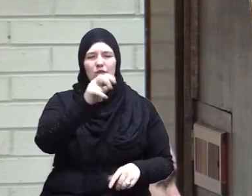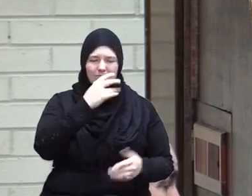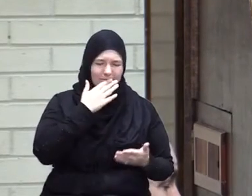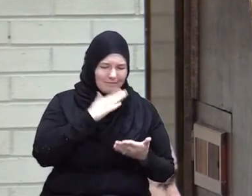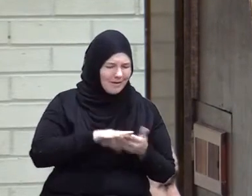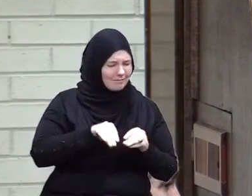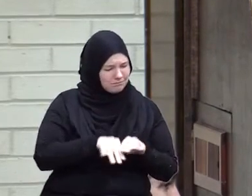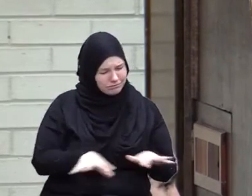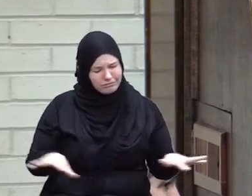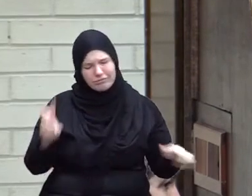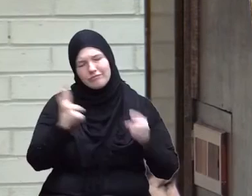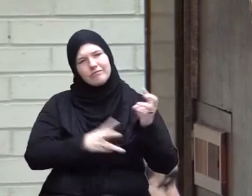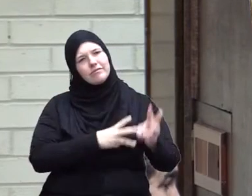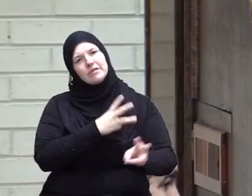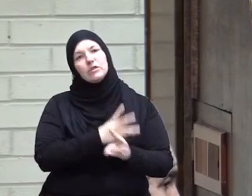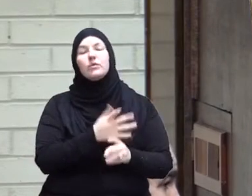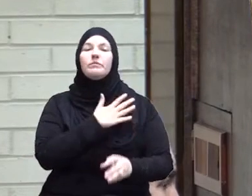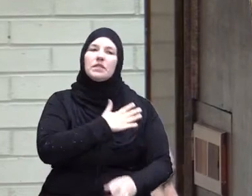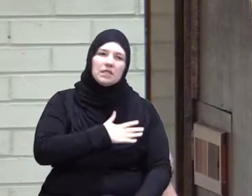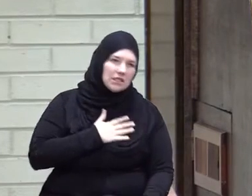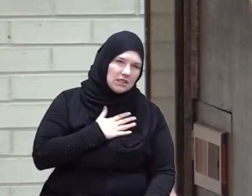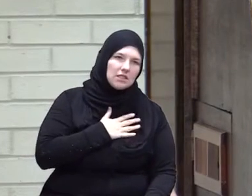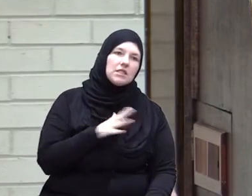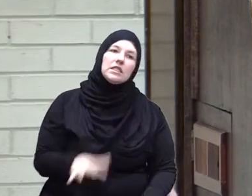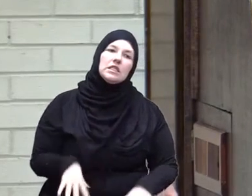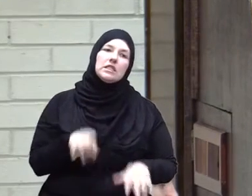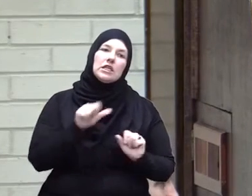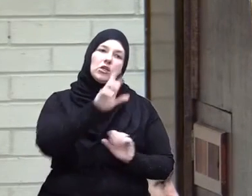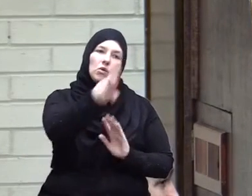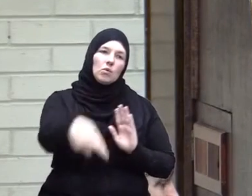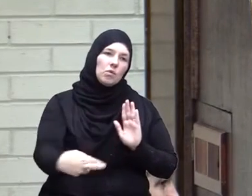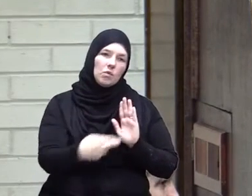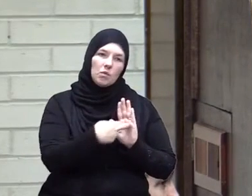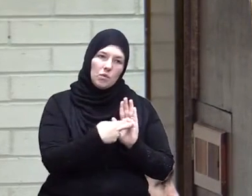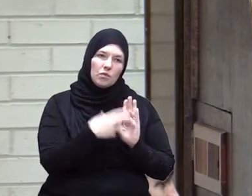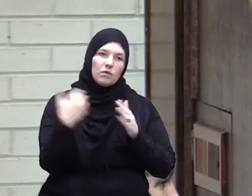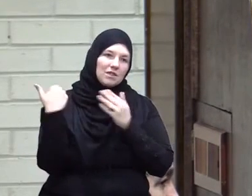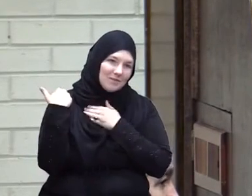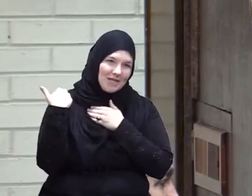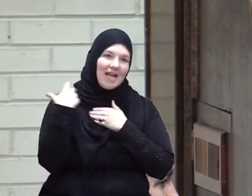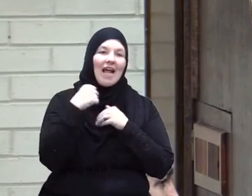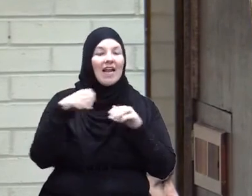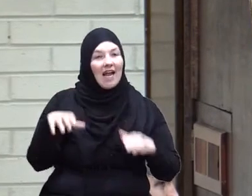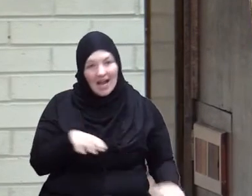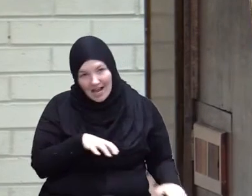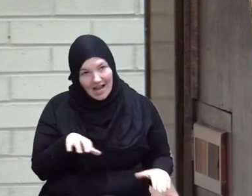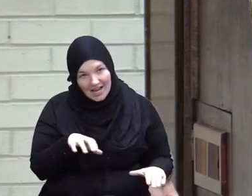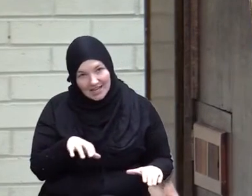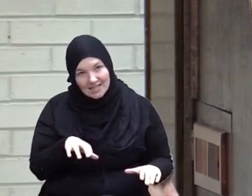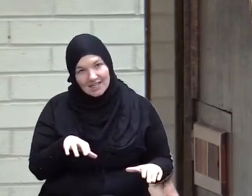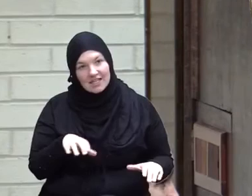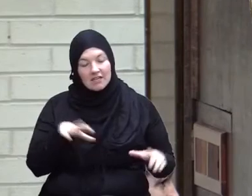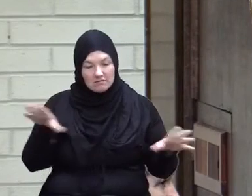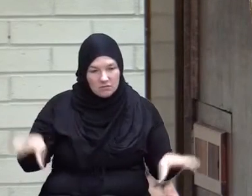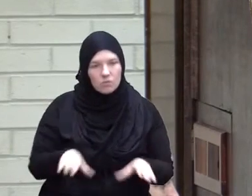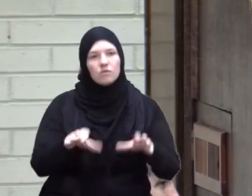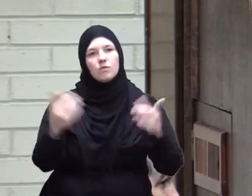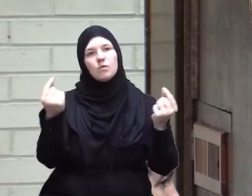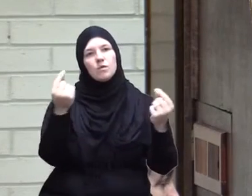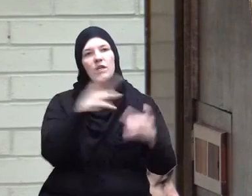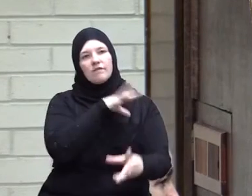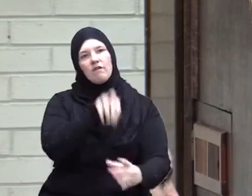over the place so please take your role responsibly and act actively